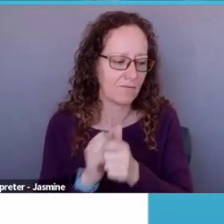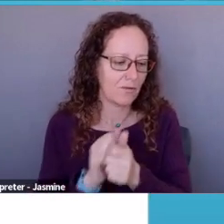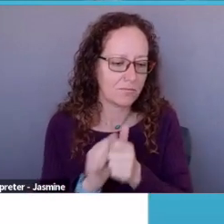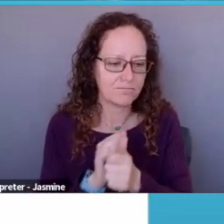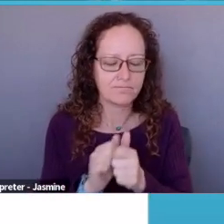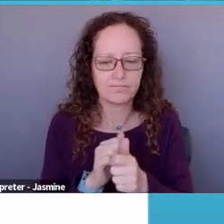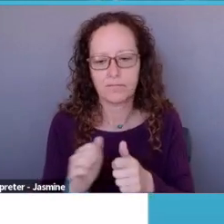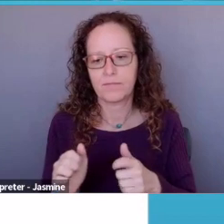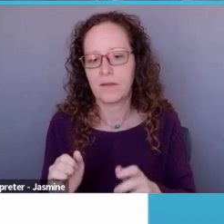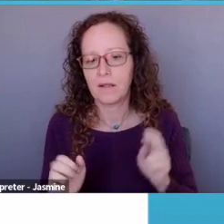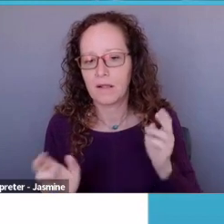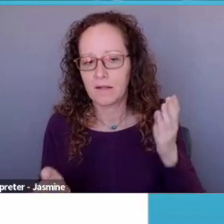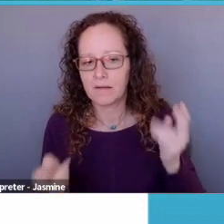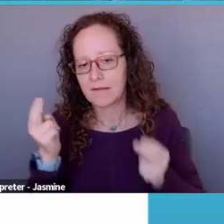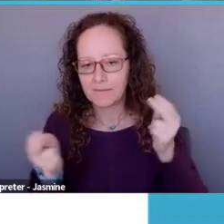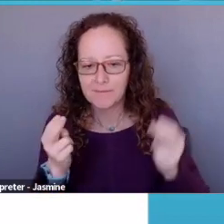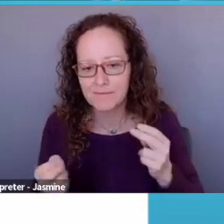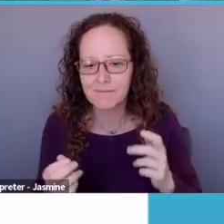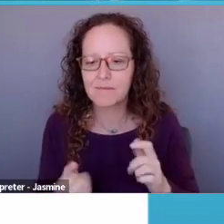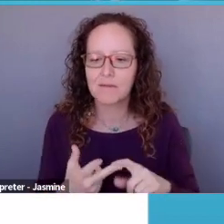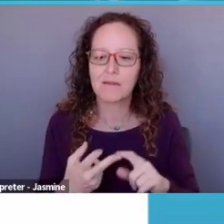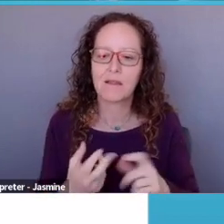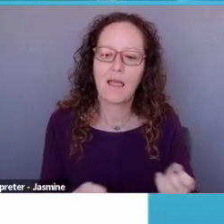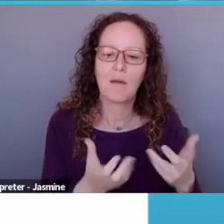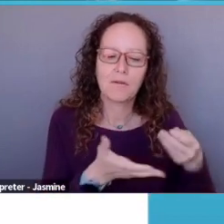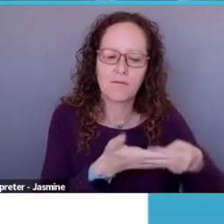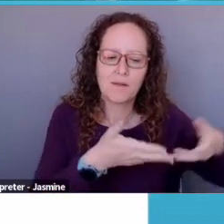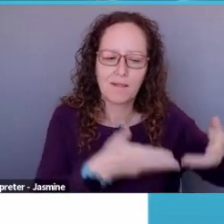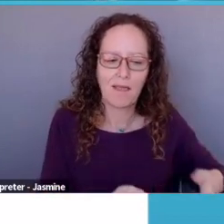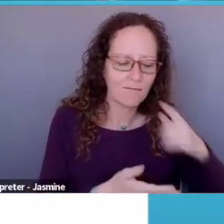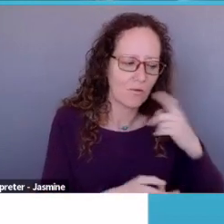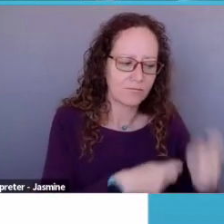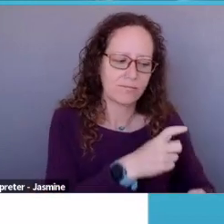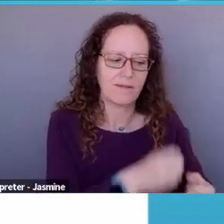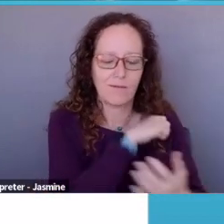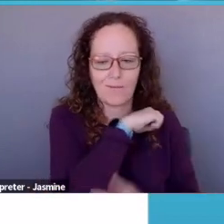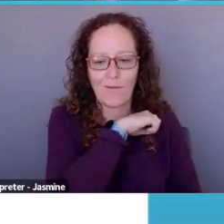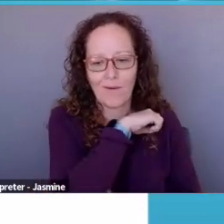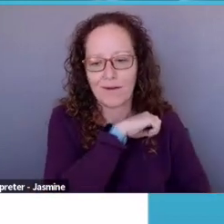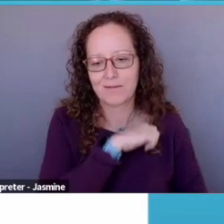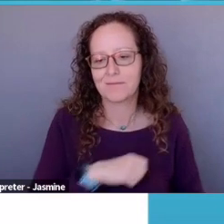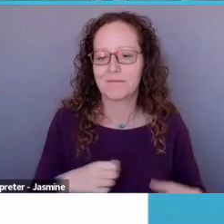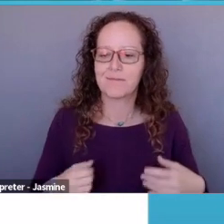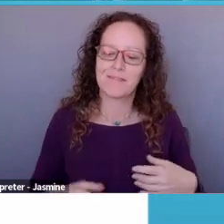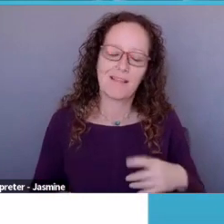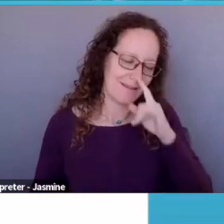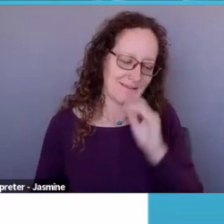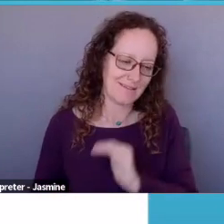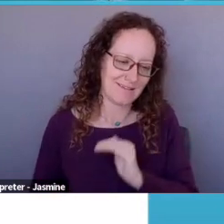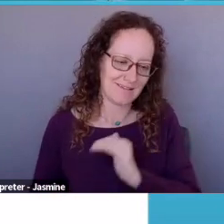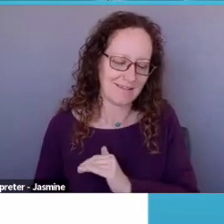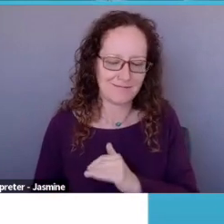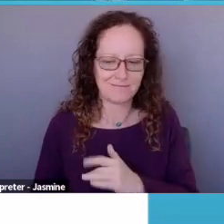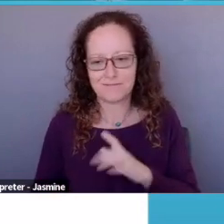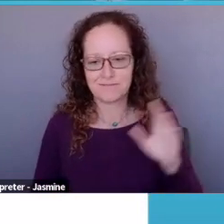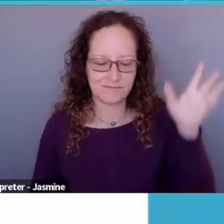Um, that's a kid asking his dad, who's reading him a book about Robin hood. So that's, you